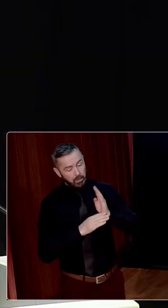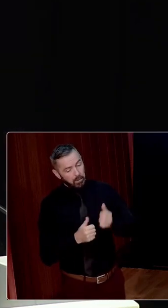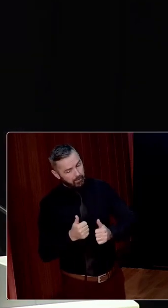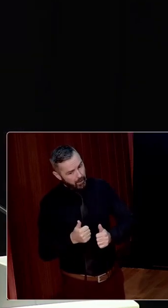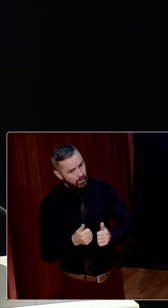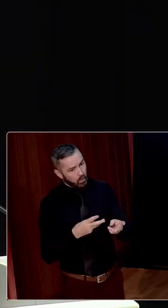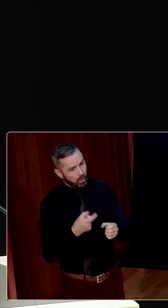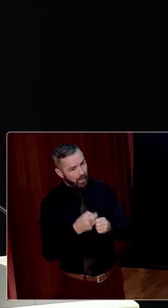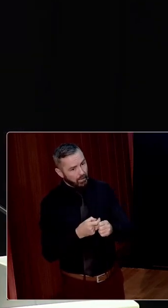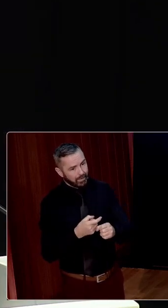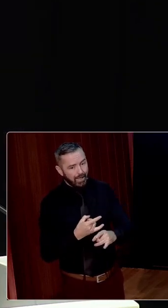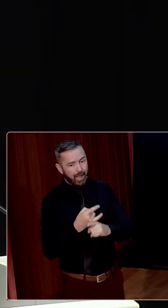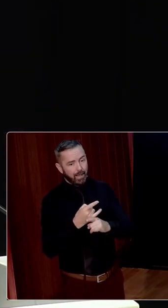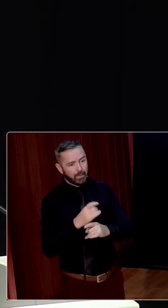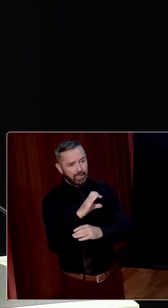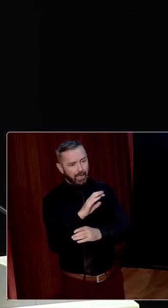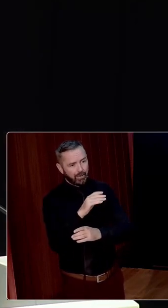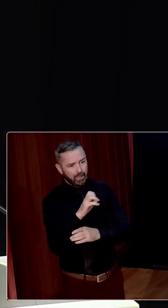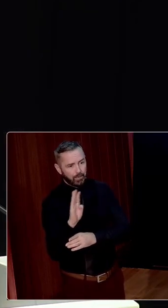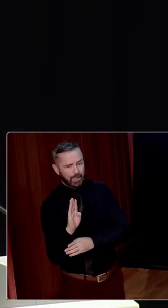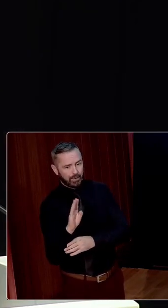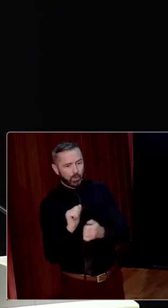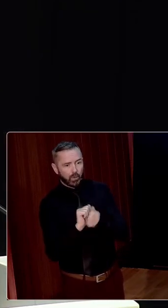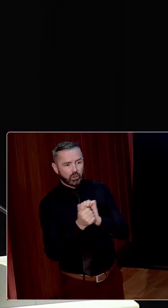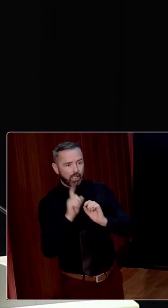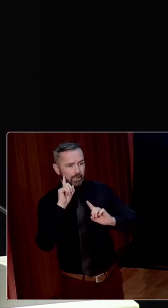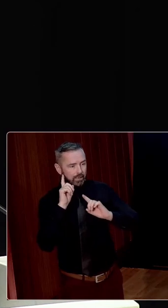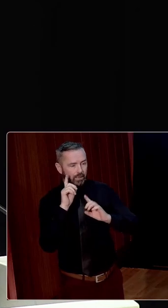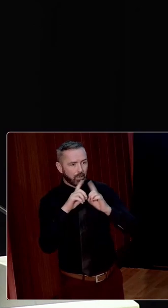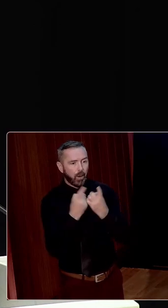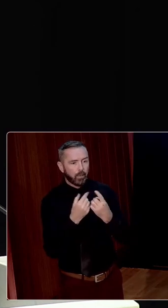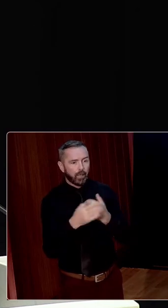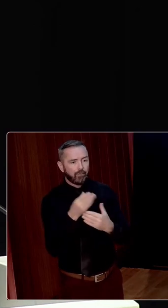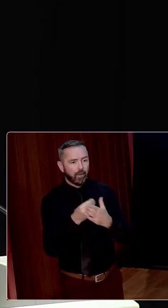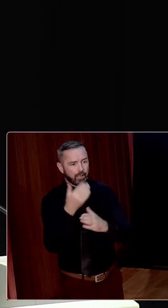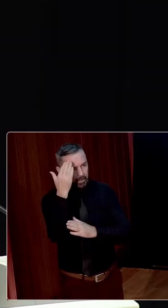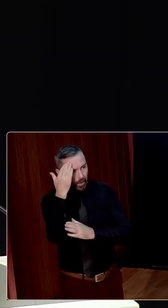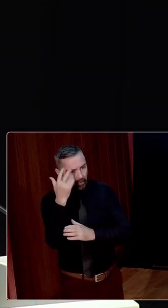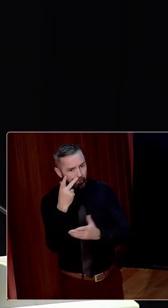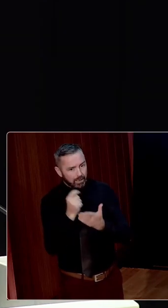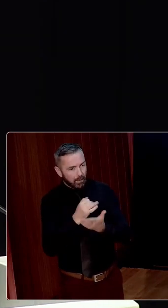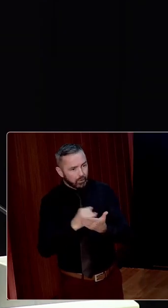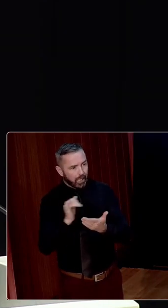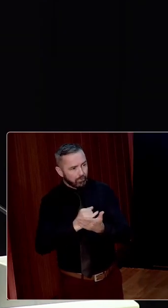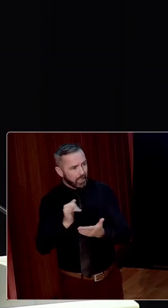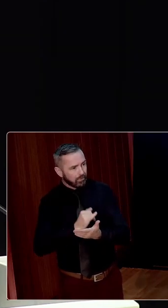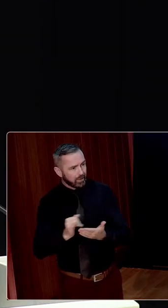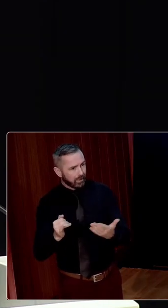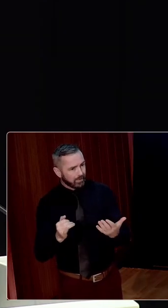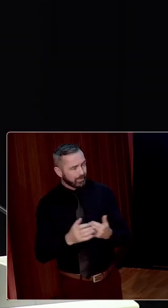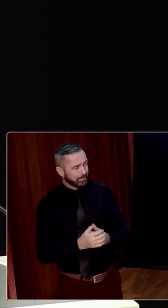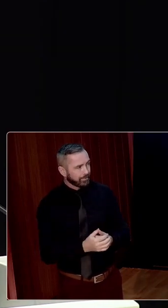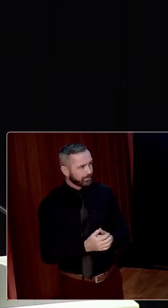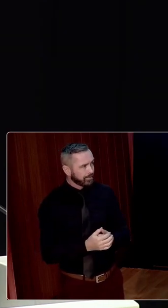it worked hard to build a case for Catherine B that would change the Department of Finance's mind. It had already three times rejected her